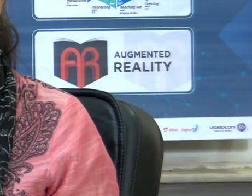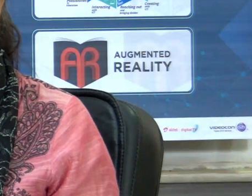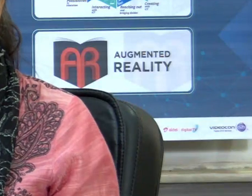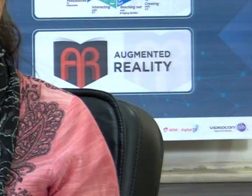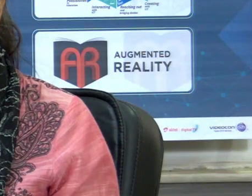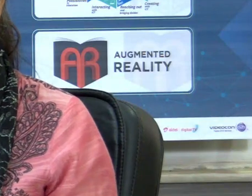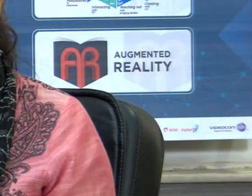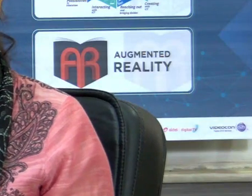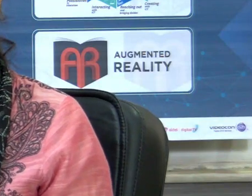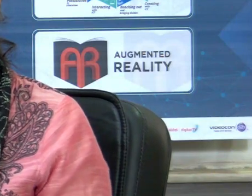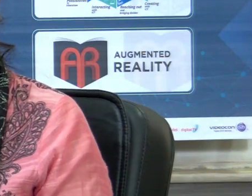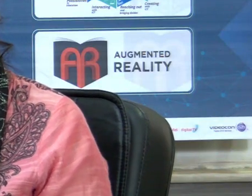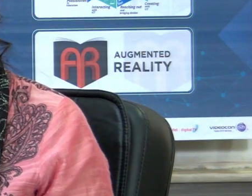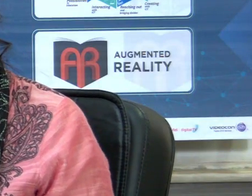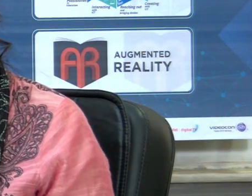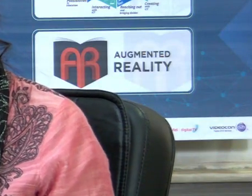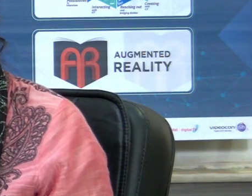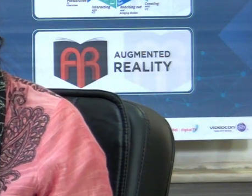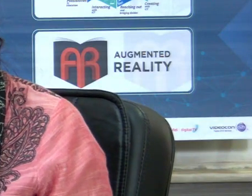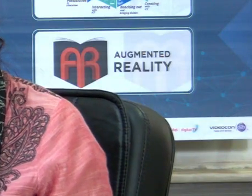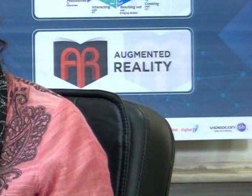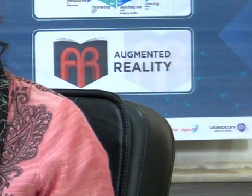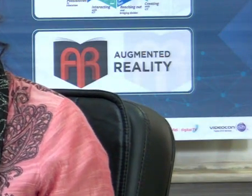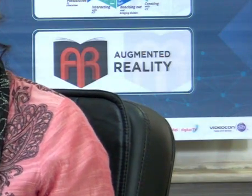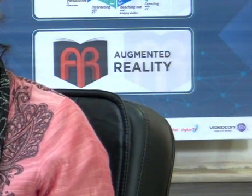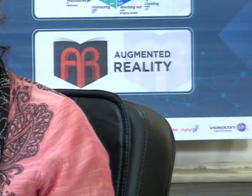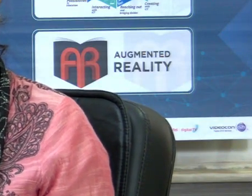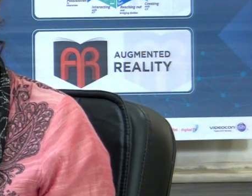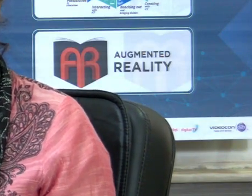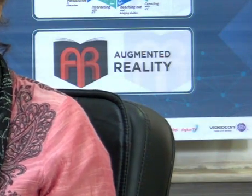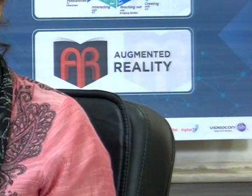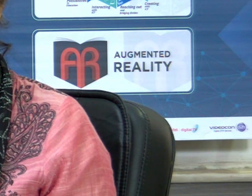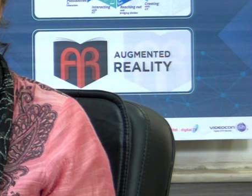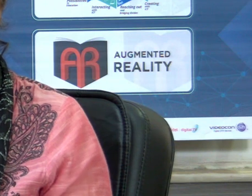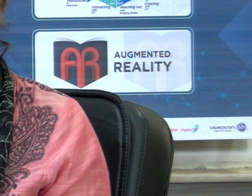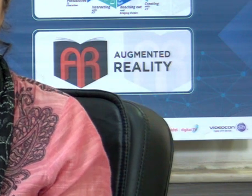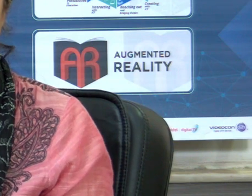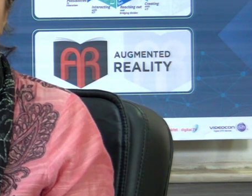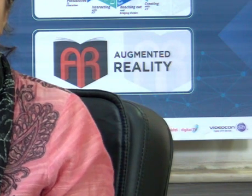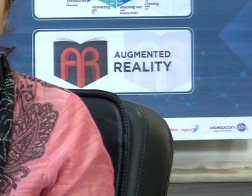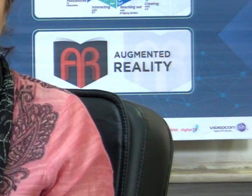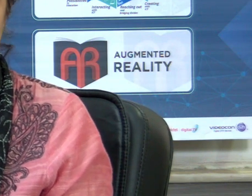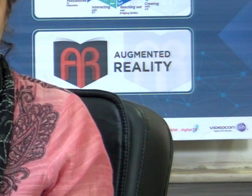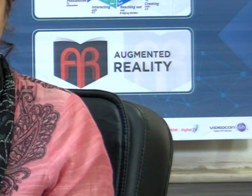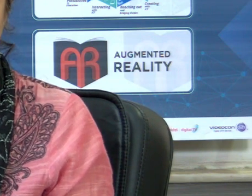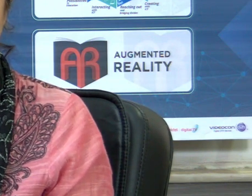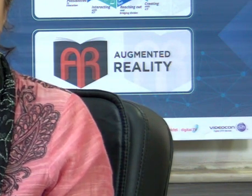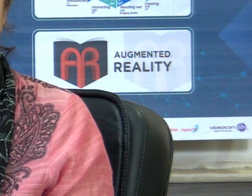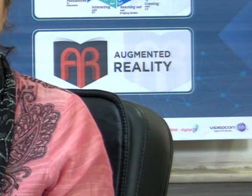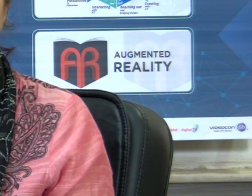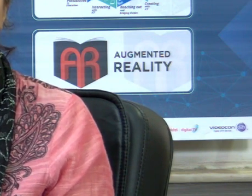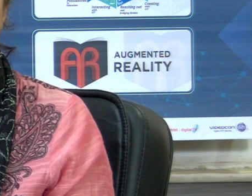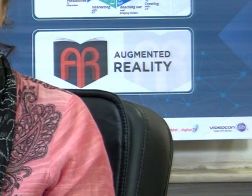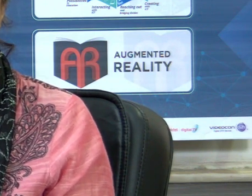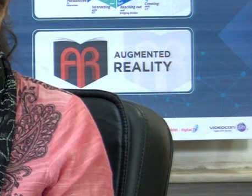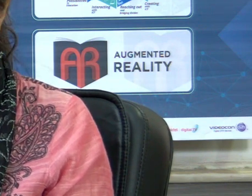so much. I would like to thank our sign language interpreter first. She interpreted each and every word we discussed in